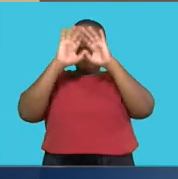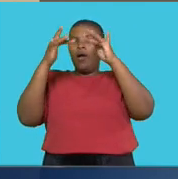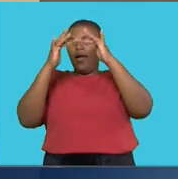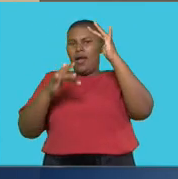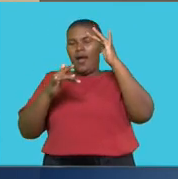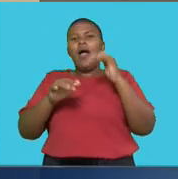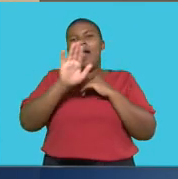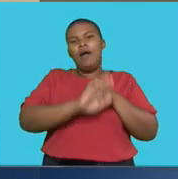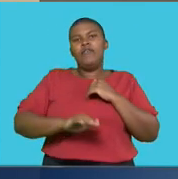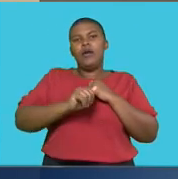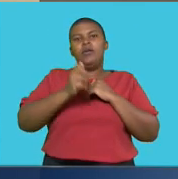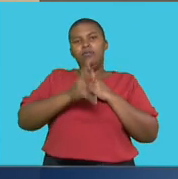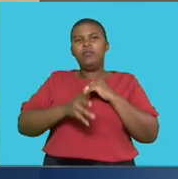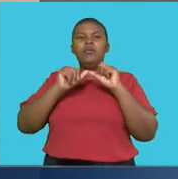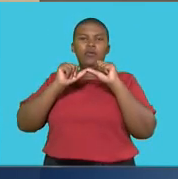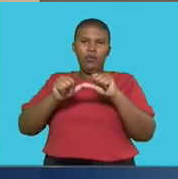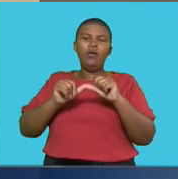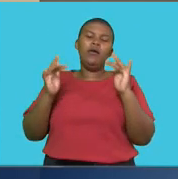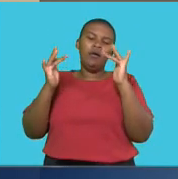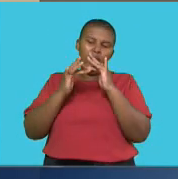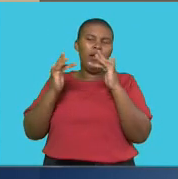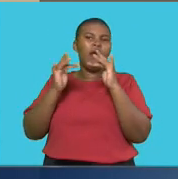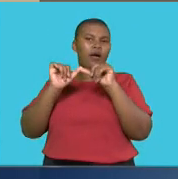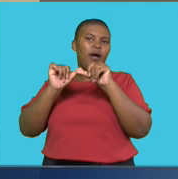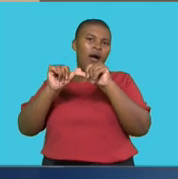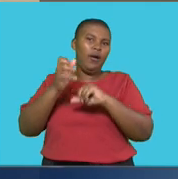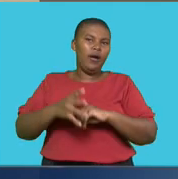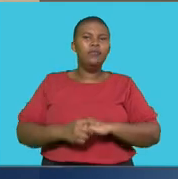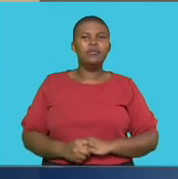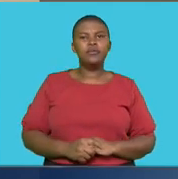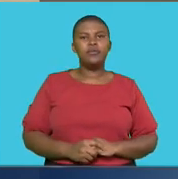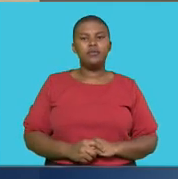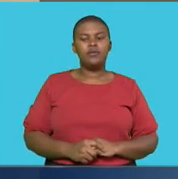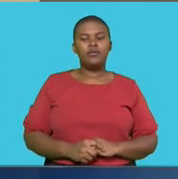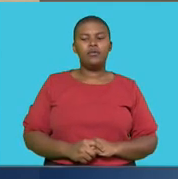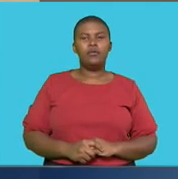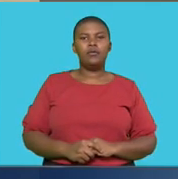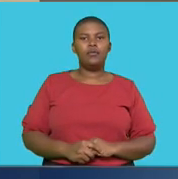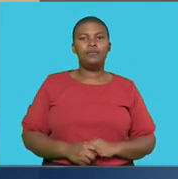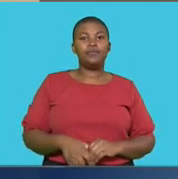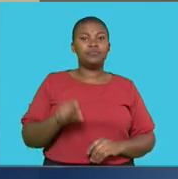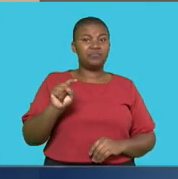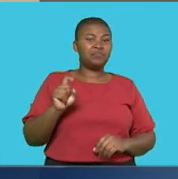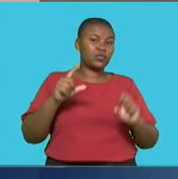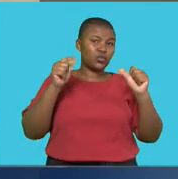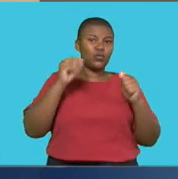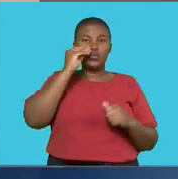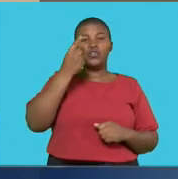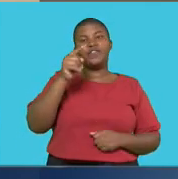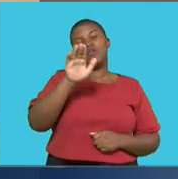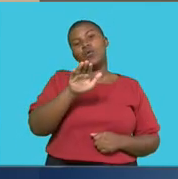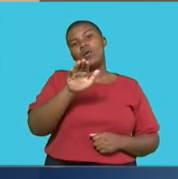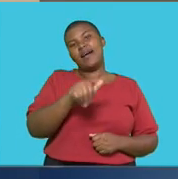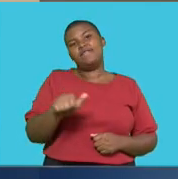Africa will still be able to connect at high speed. This is great news for the continent. The